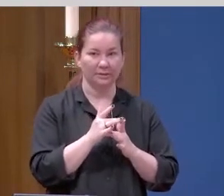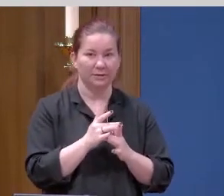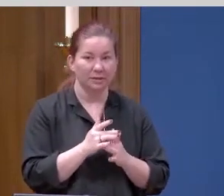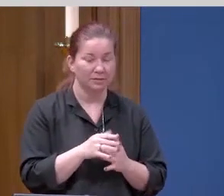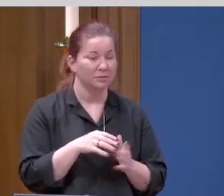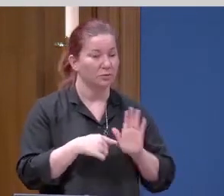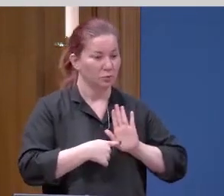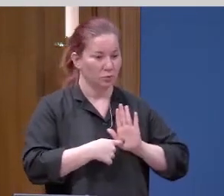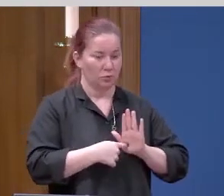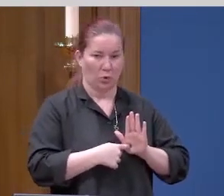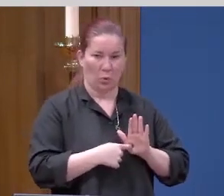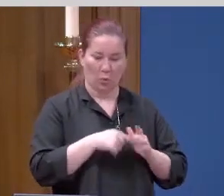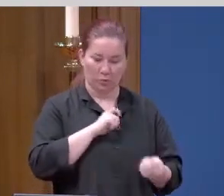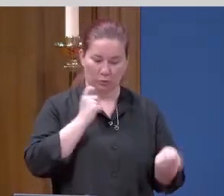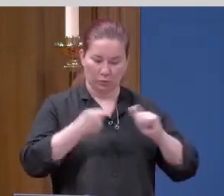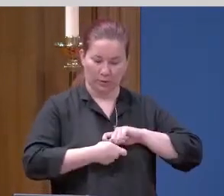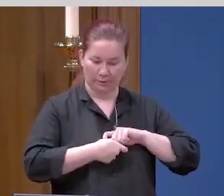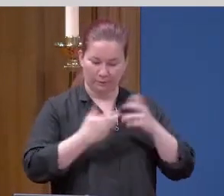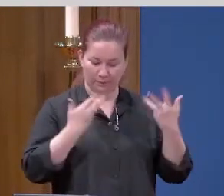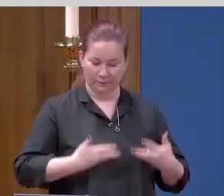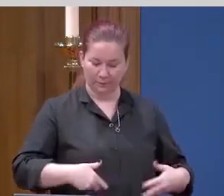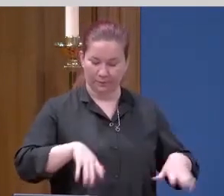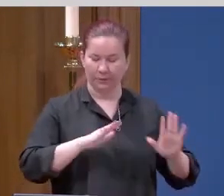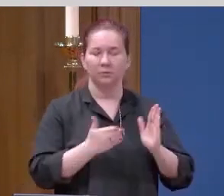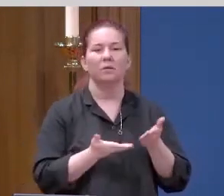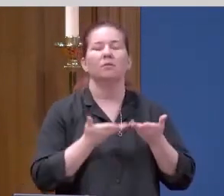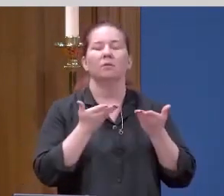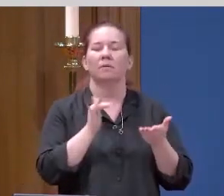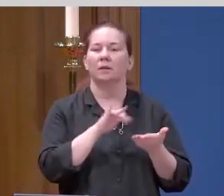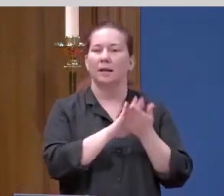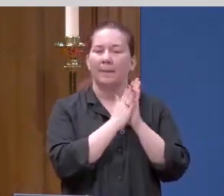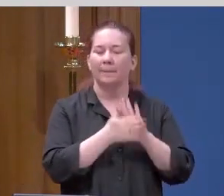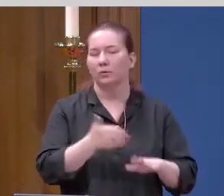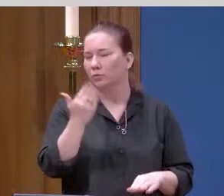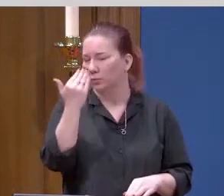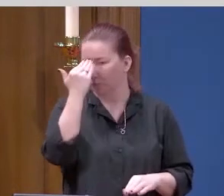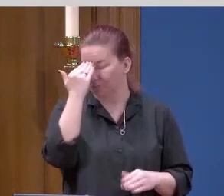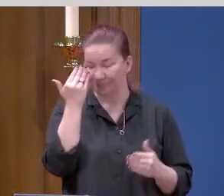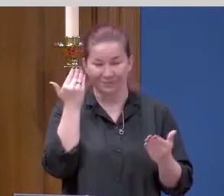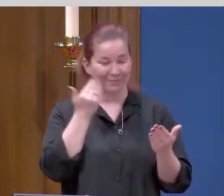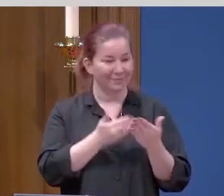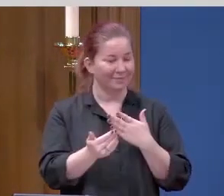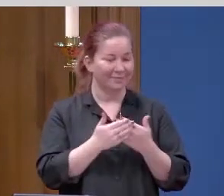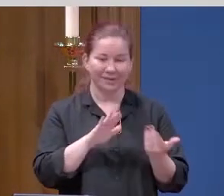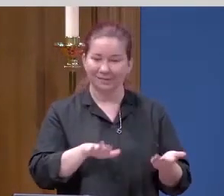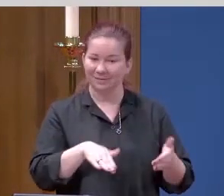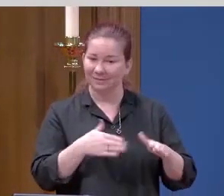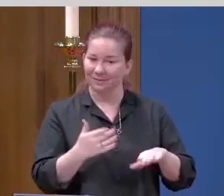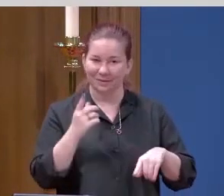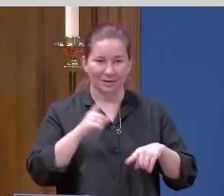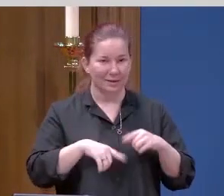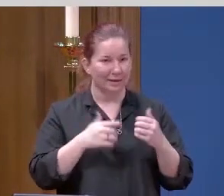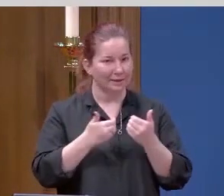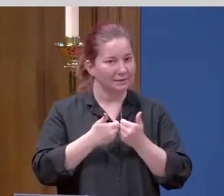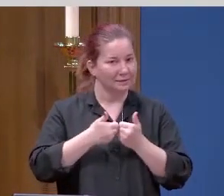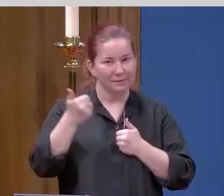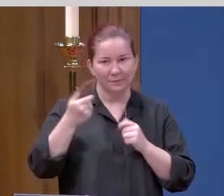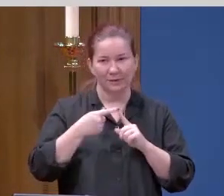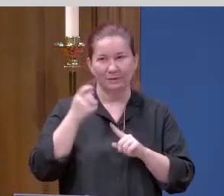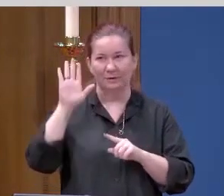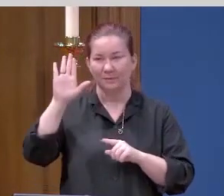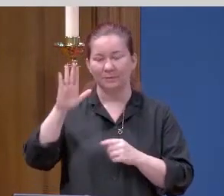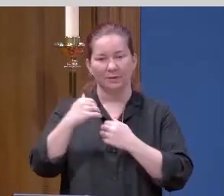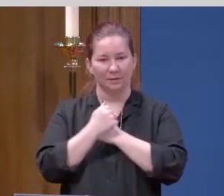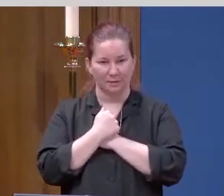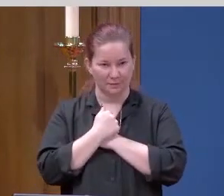and offers them the peace that comes from knowing that even death cannot separate us from the